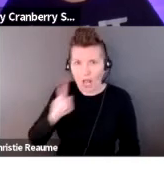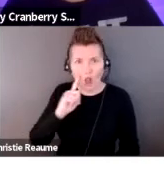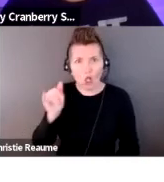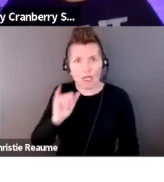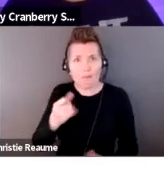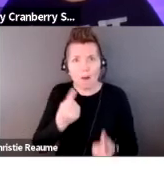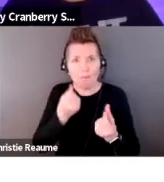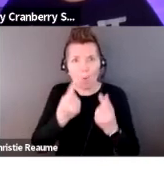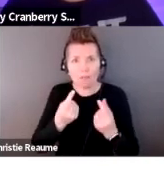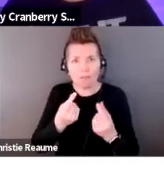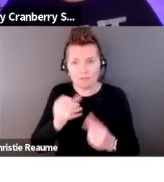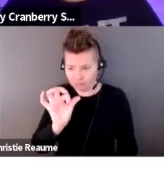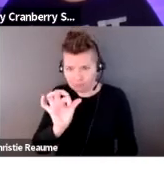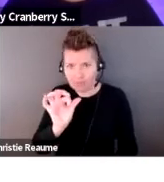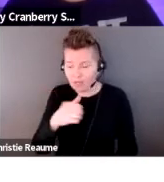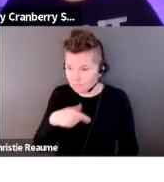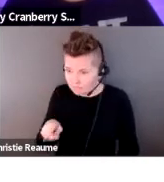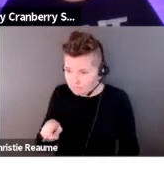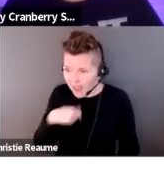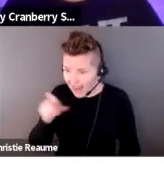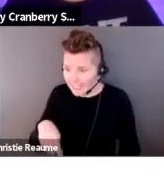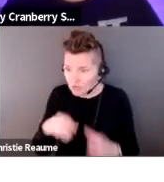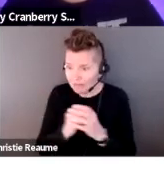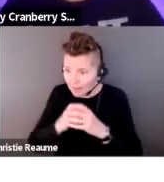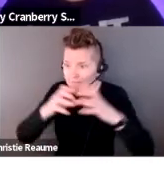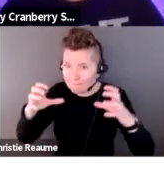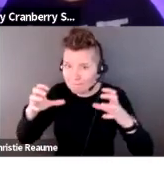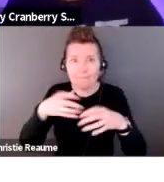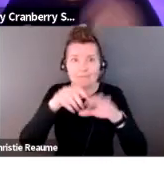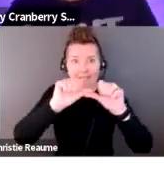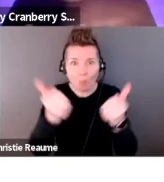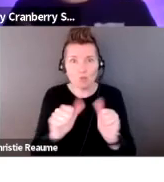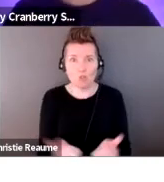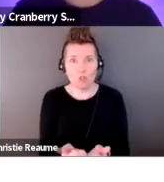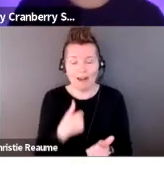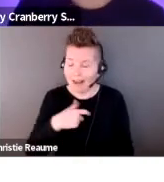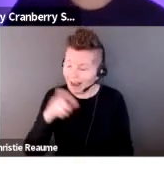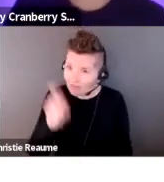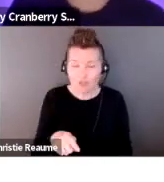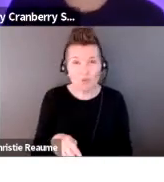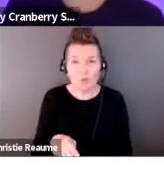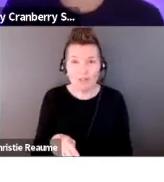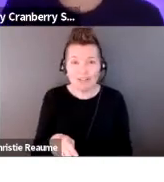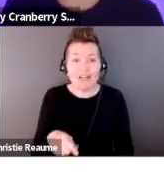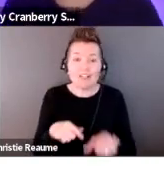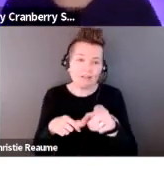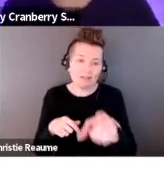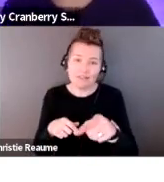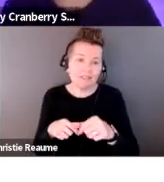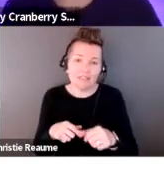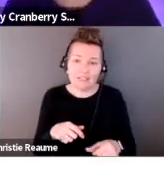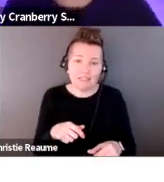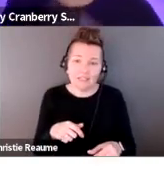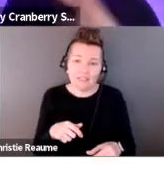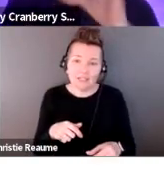to make that into a sculpture. So this one's kind of straightforward. And it's actually not usable as